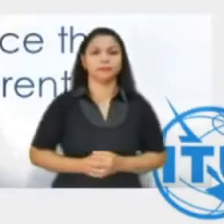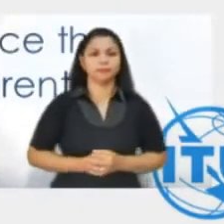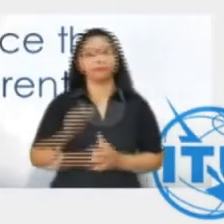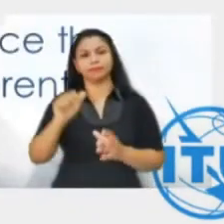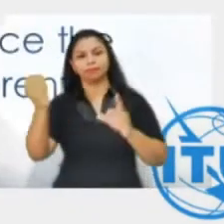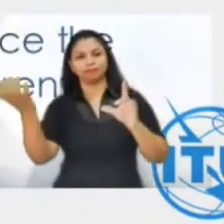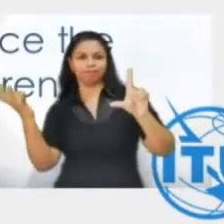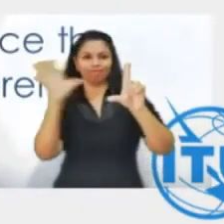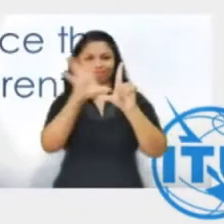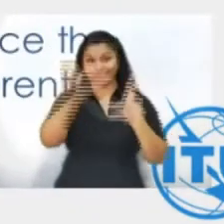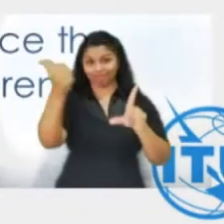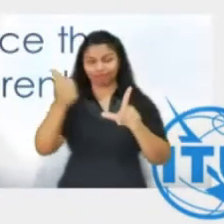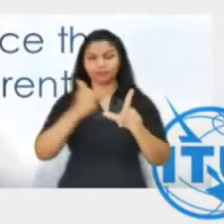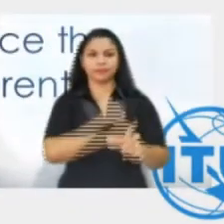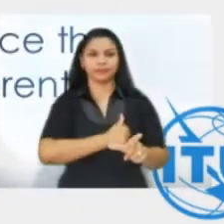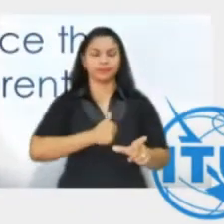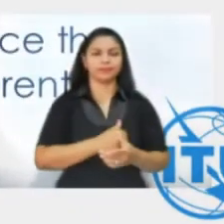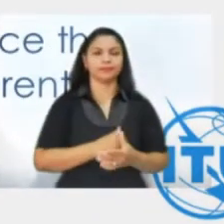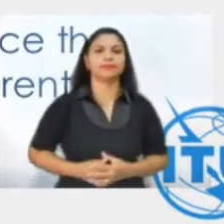slide please